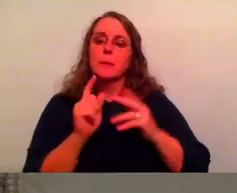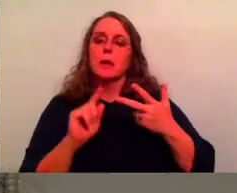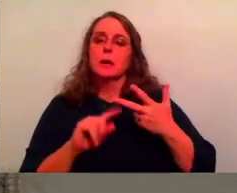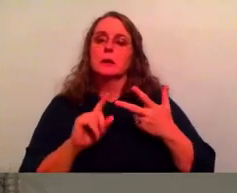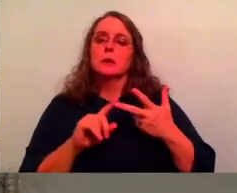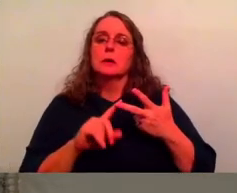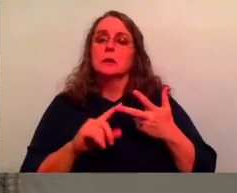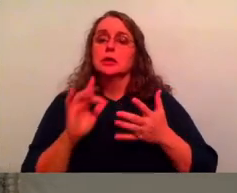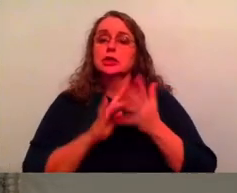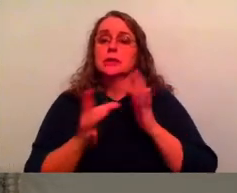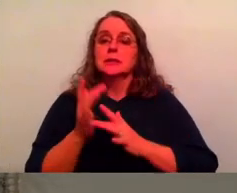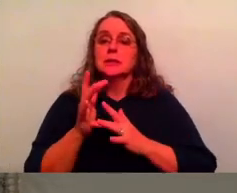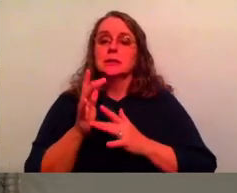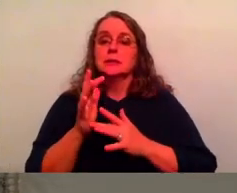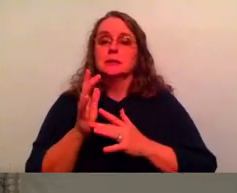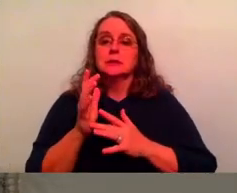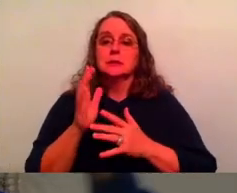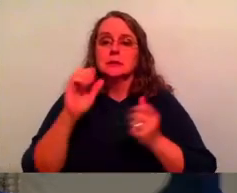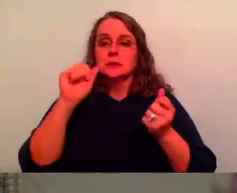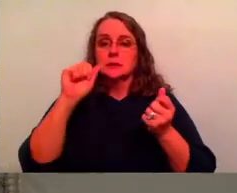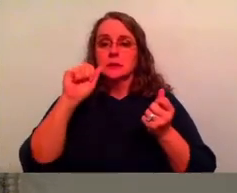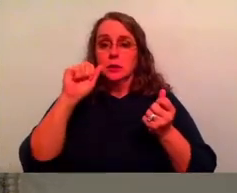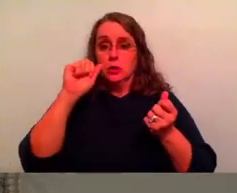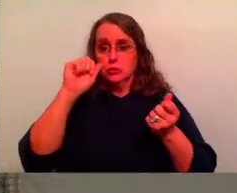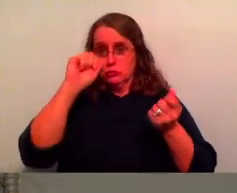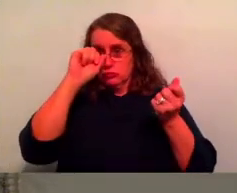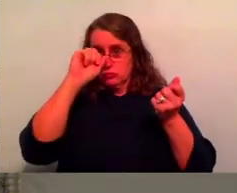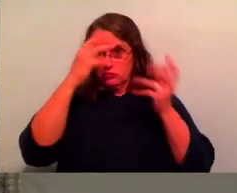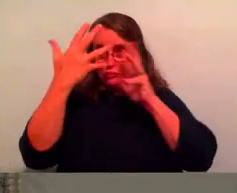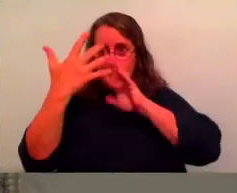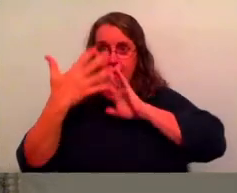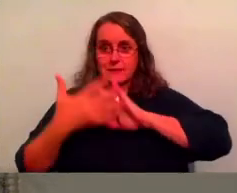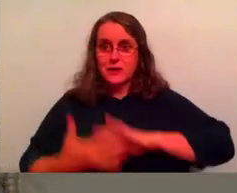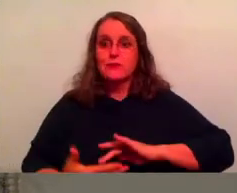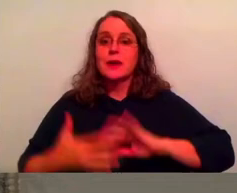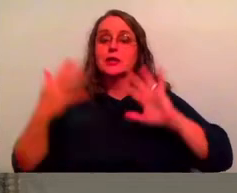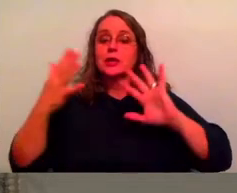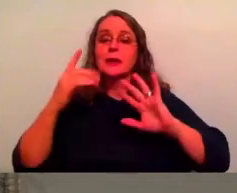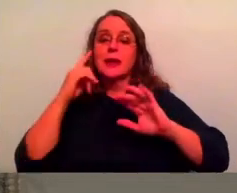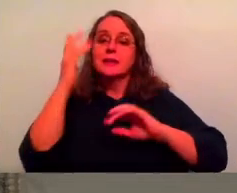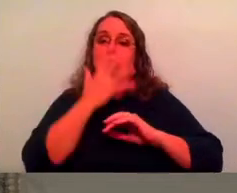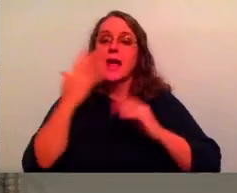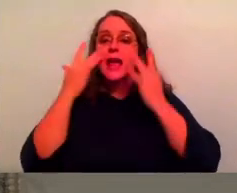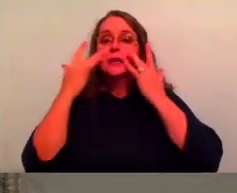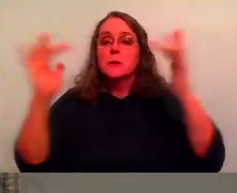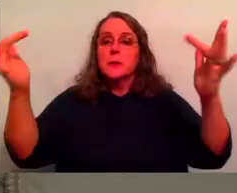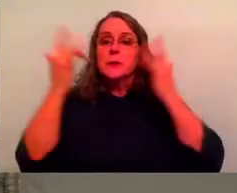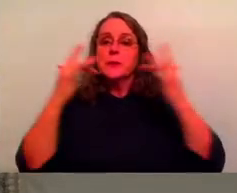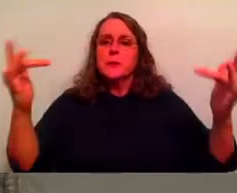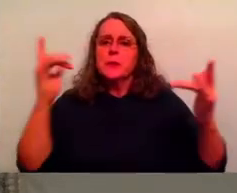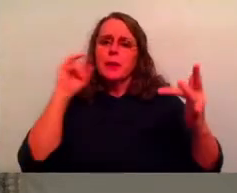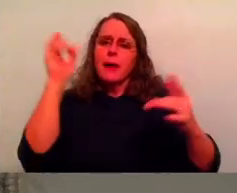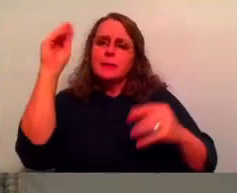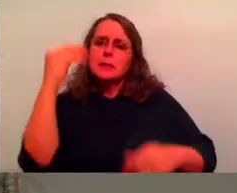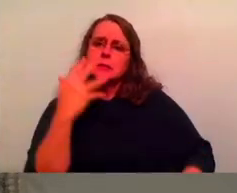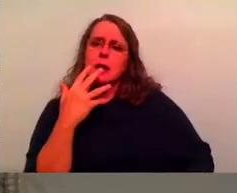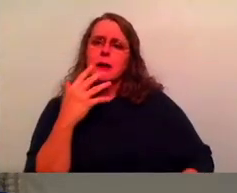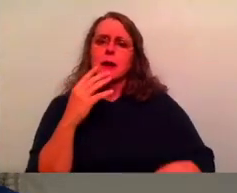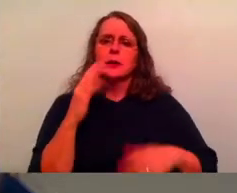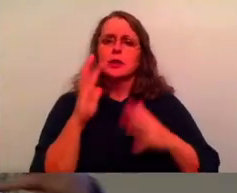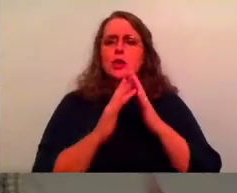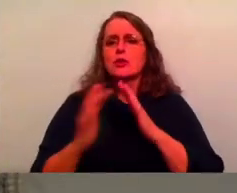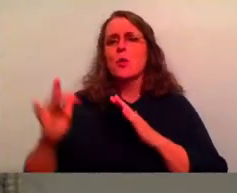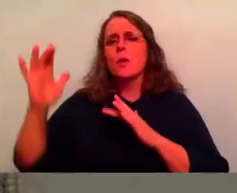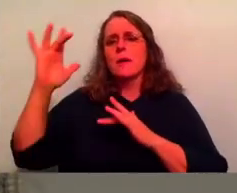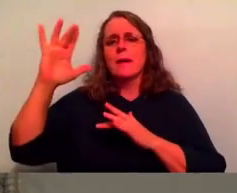really cool moment. If you haven't read through that, it's like his, his face shown, like the sun is what the scripture says, just this really beautiful moment of, of the glory of the son of the Messiah, just